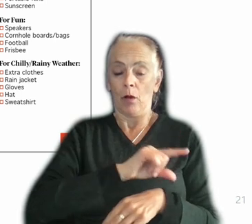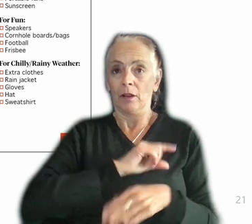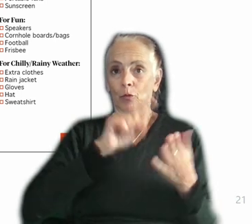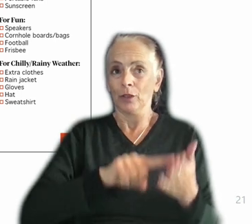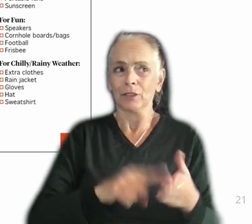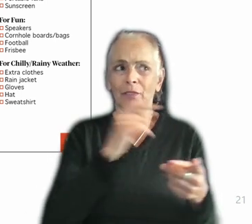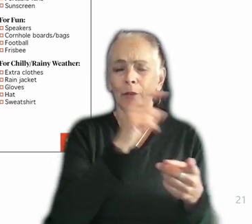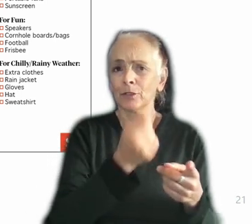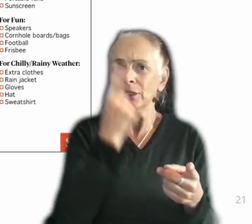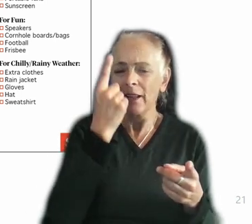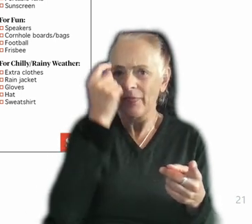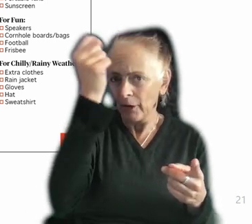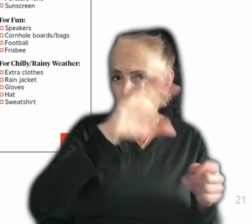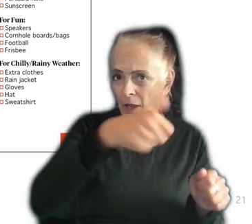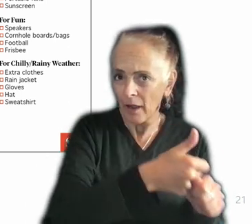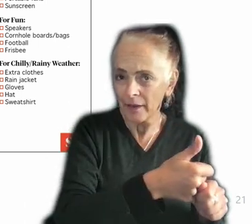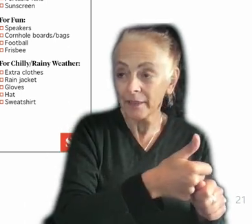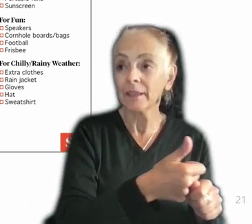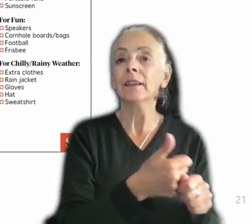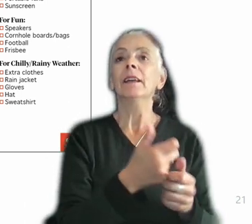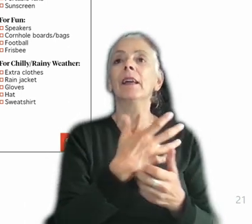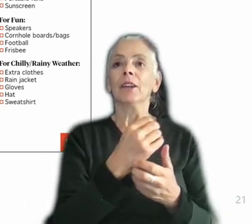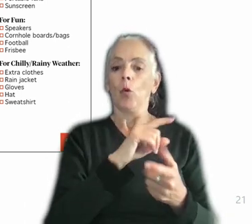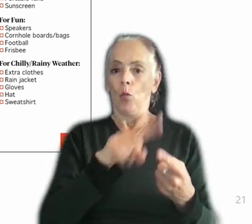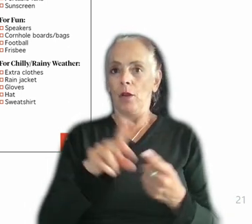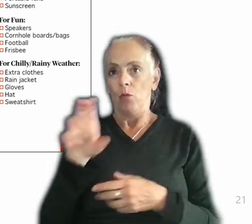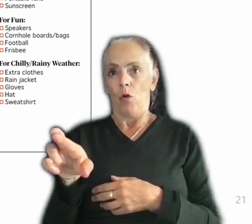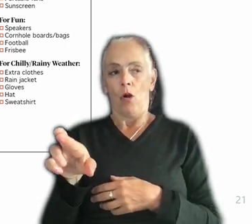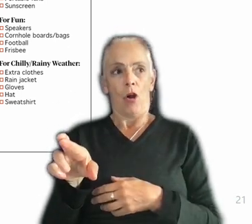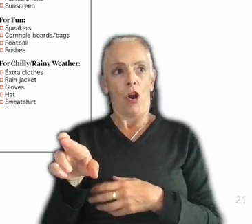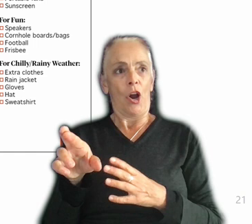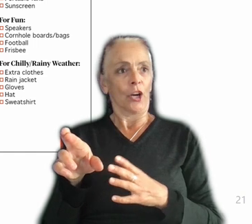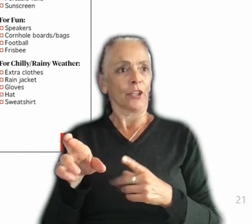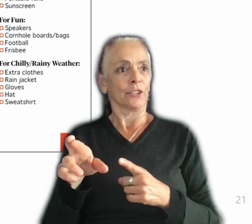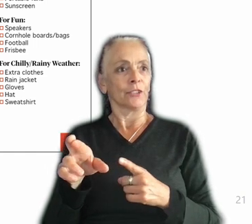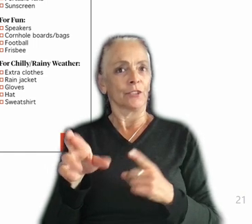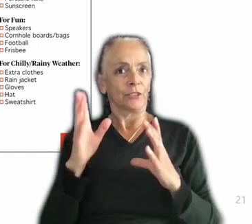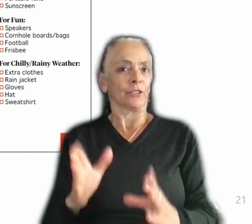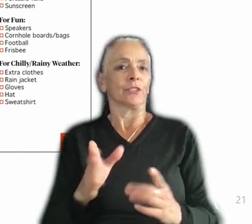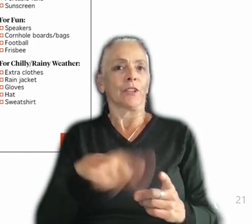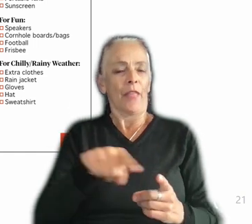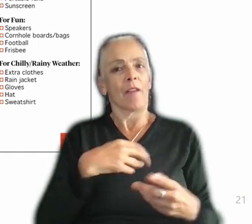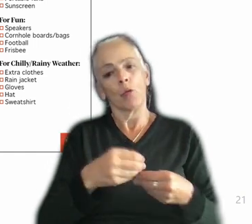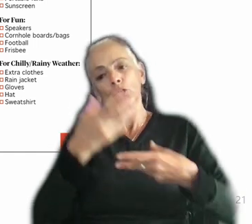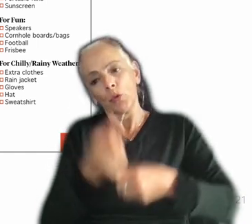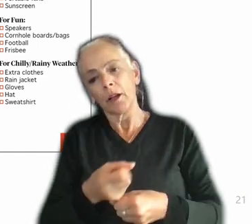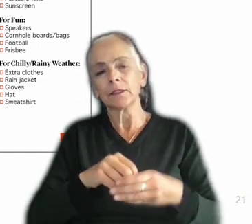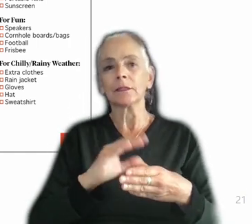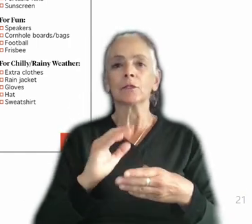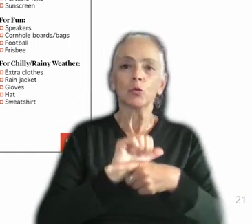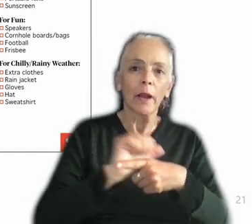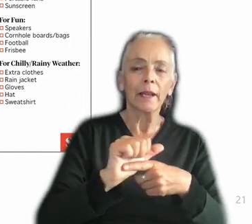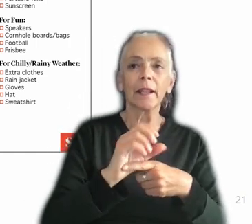some of the theory behind it. And then as URs just get more trust in our training and get more trust in the URs around